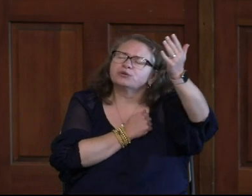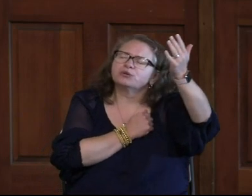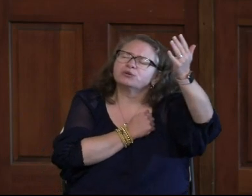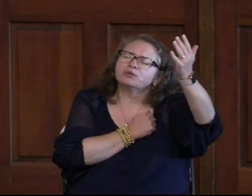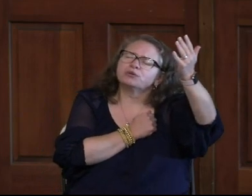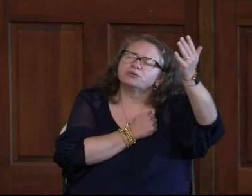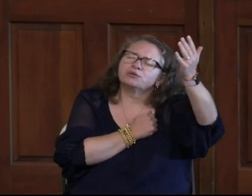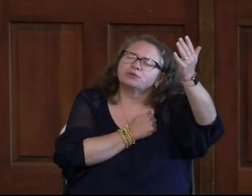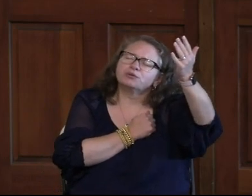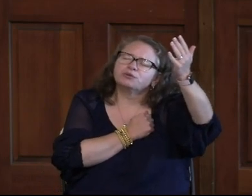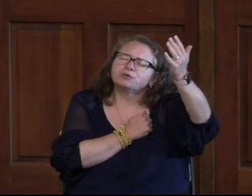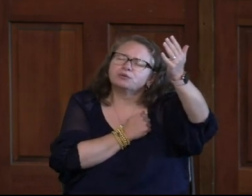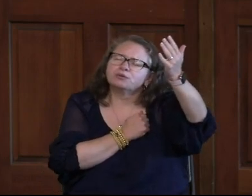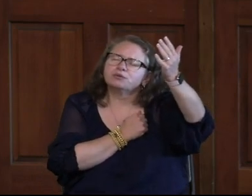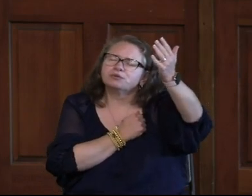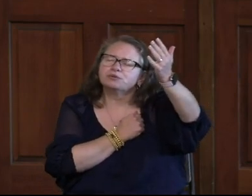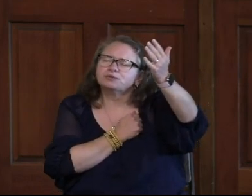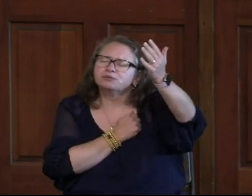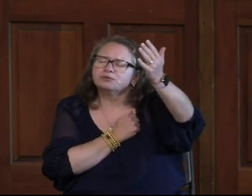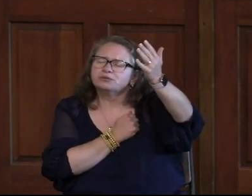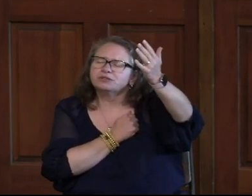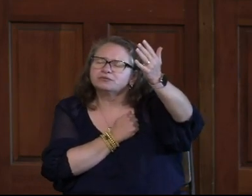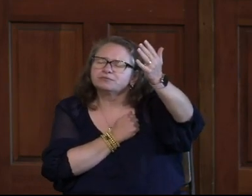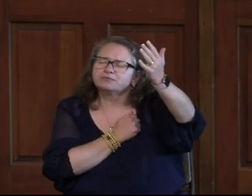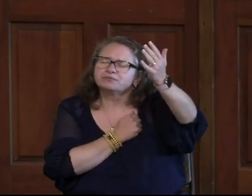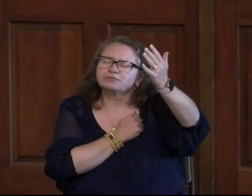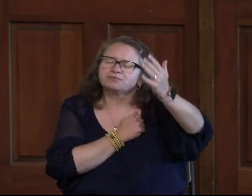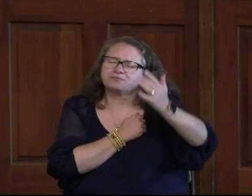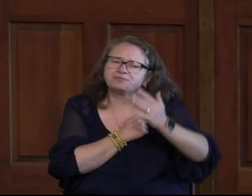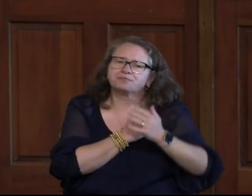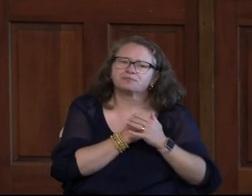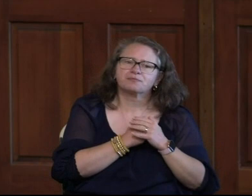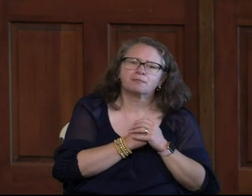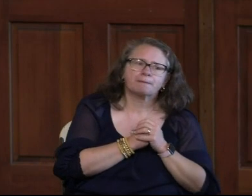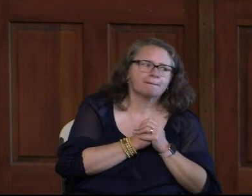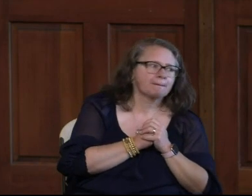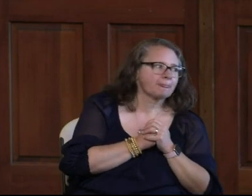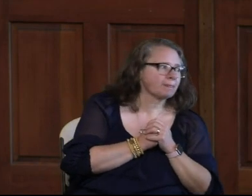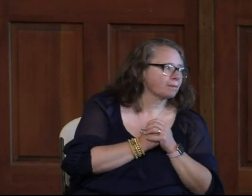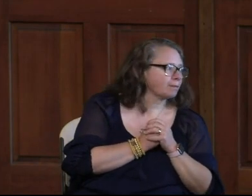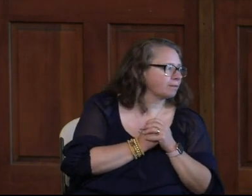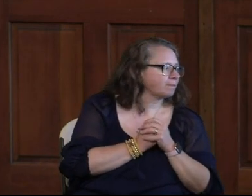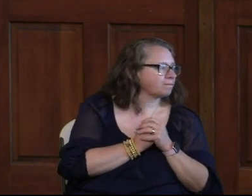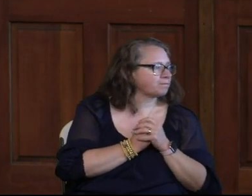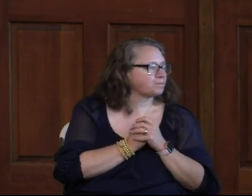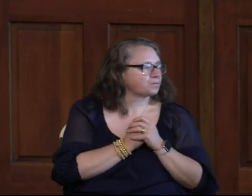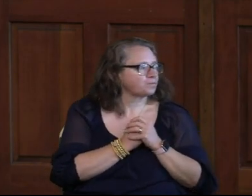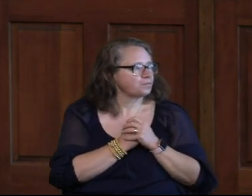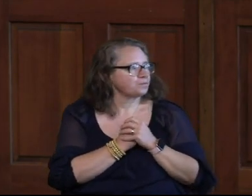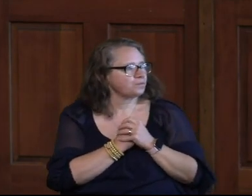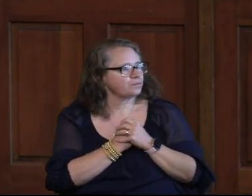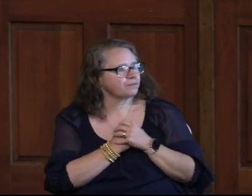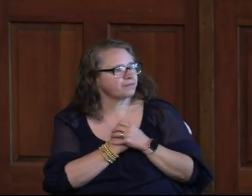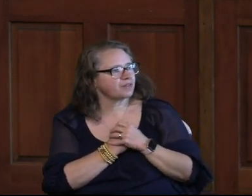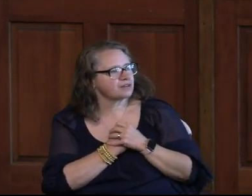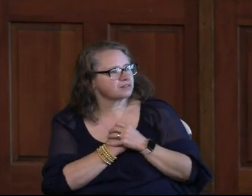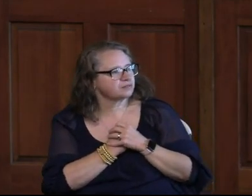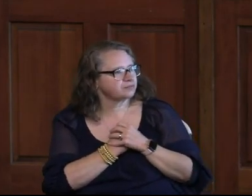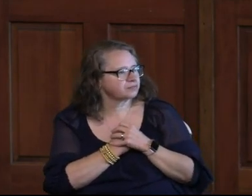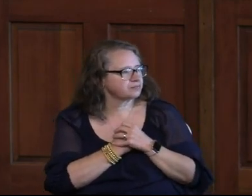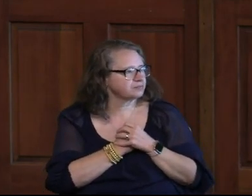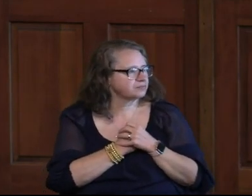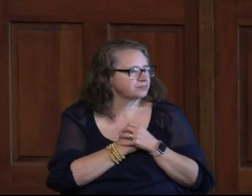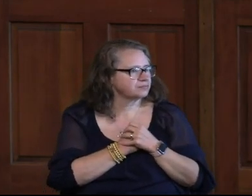are my everything, and I